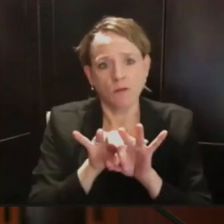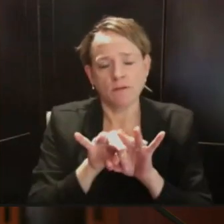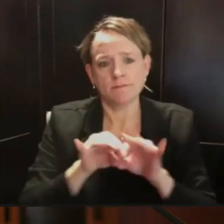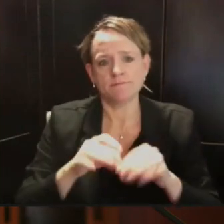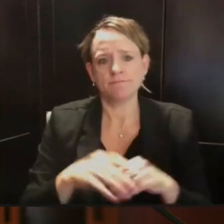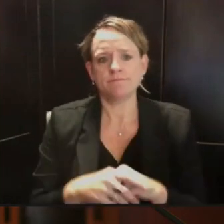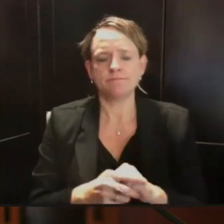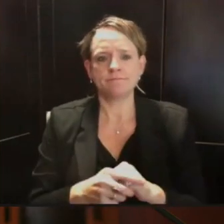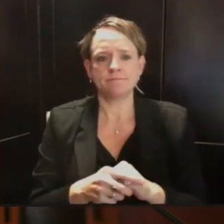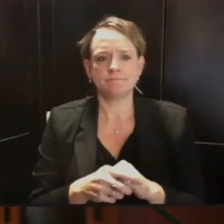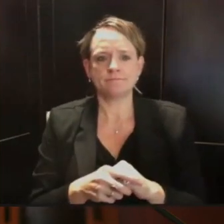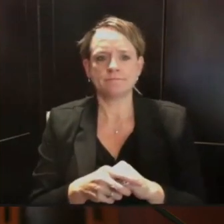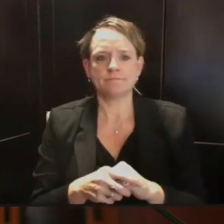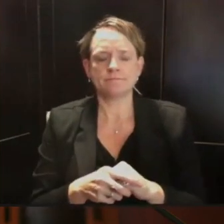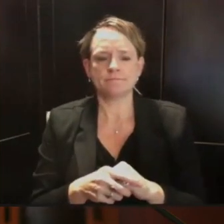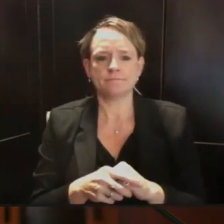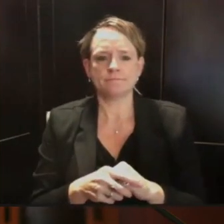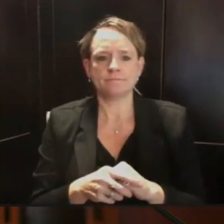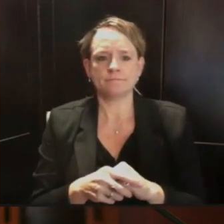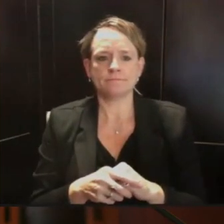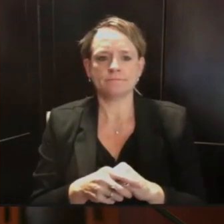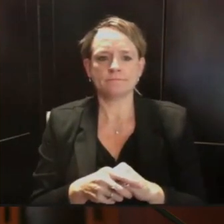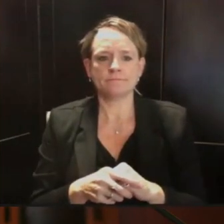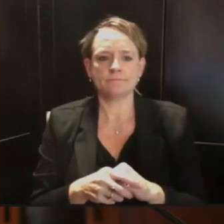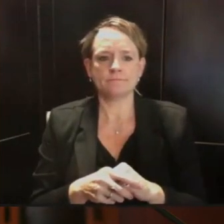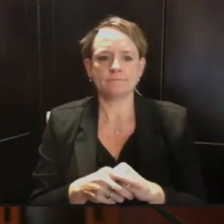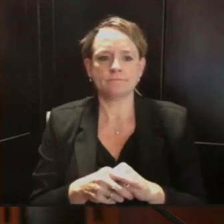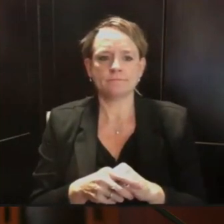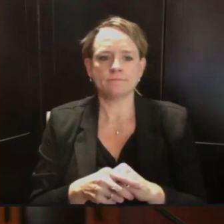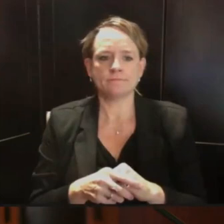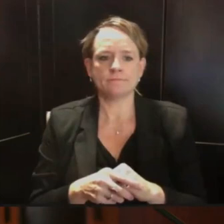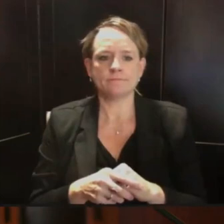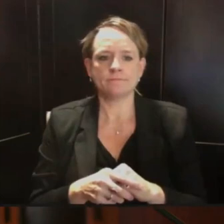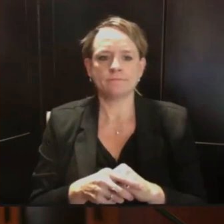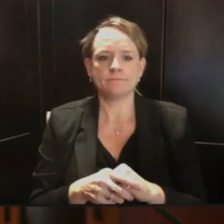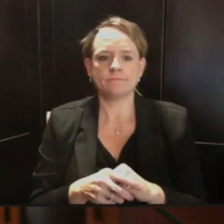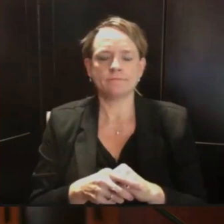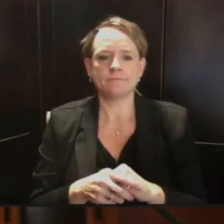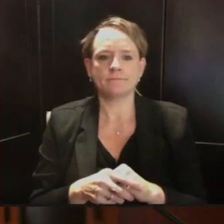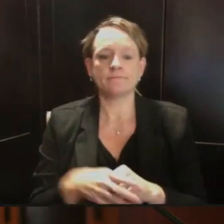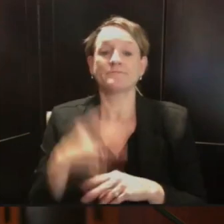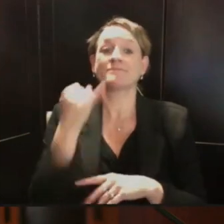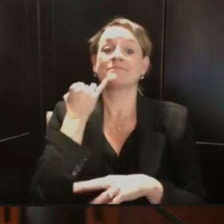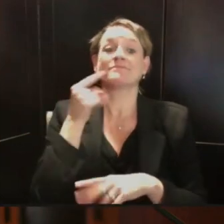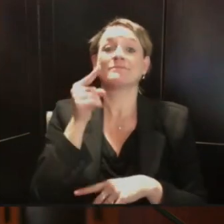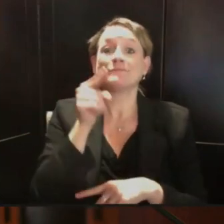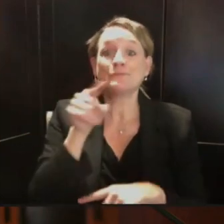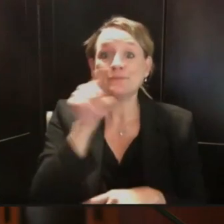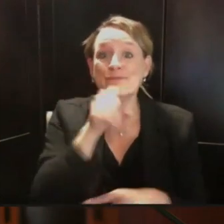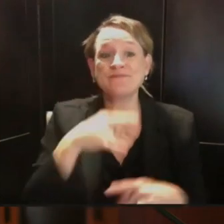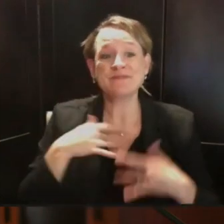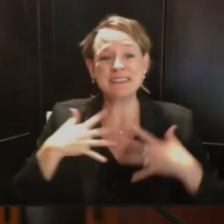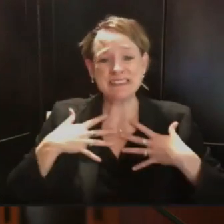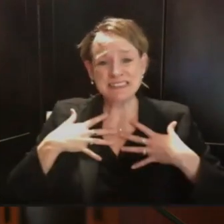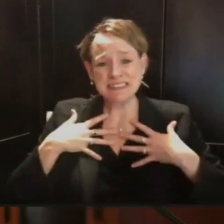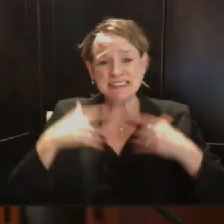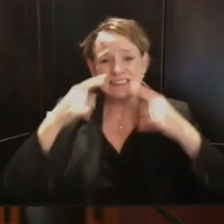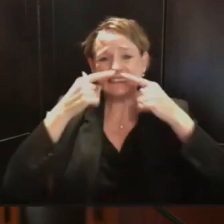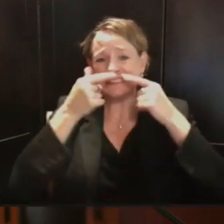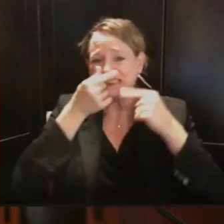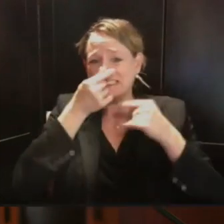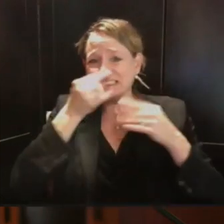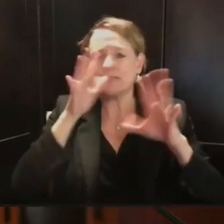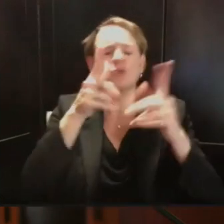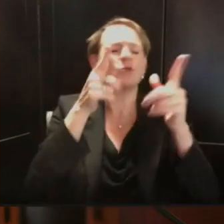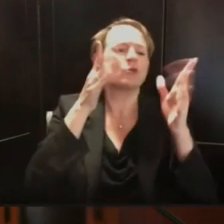is the fact that if you need a test, you should get a test. We have capacity in our system. If you're experiencing any kind of